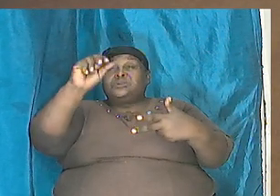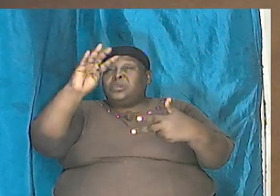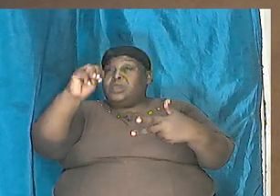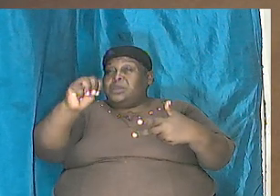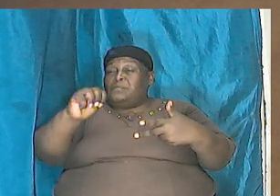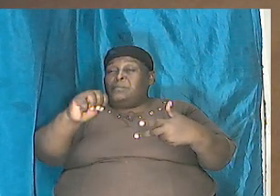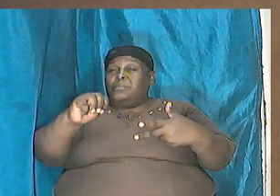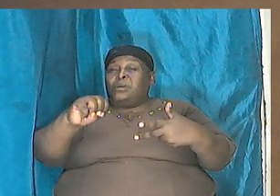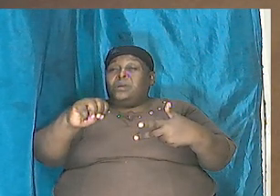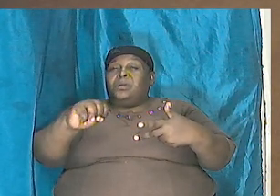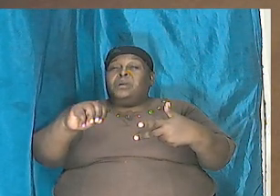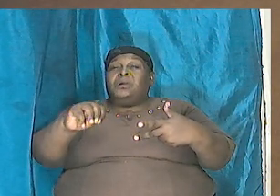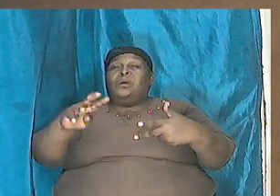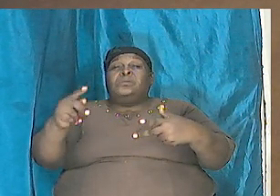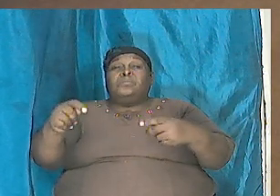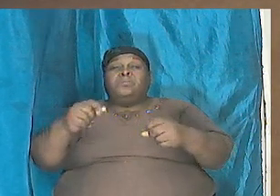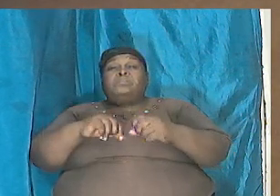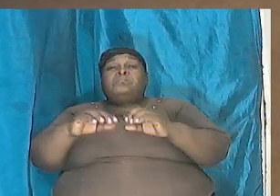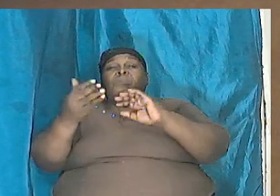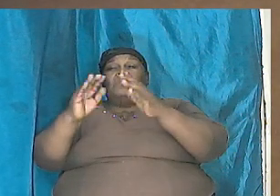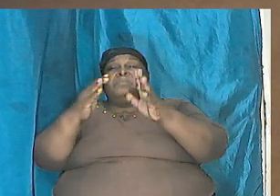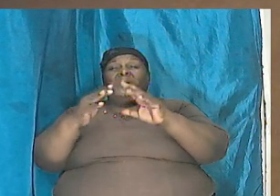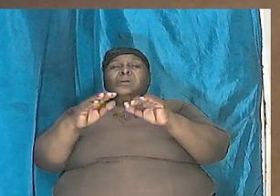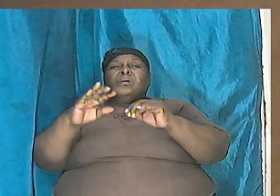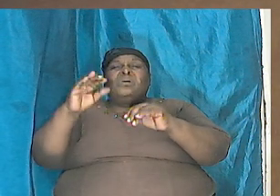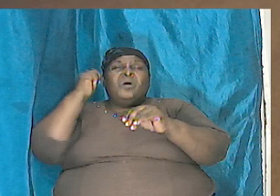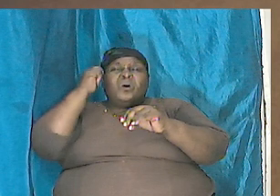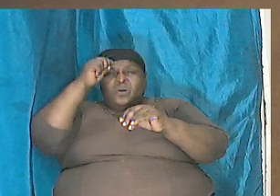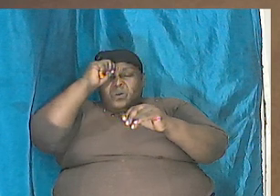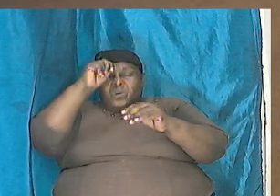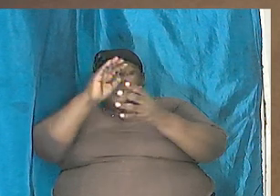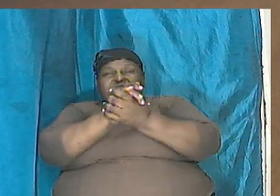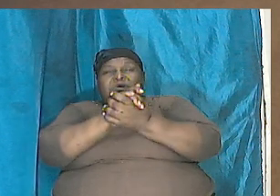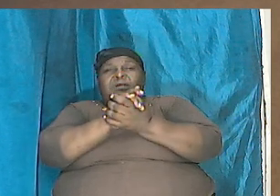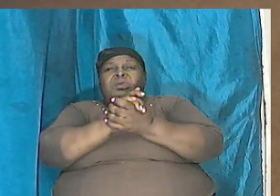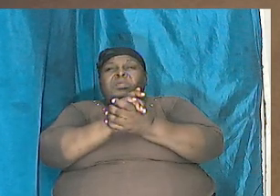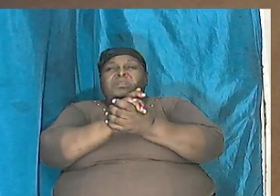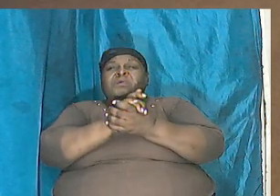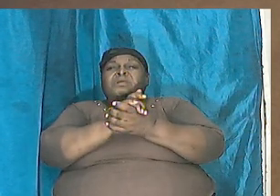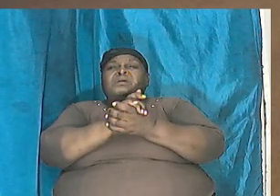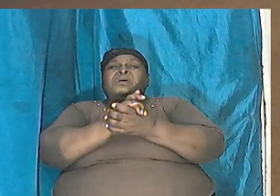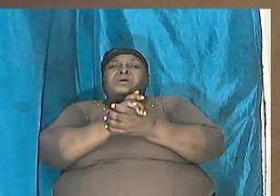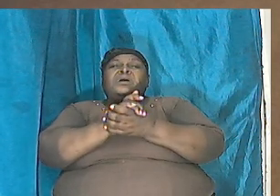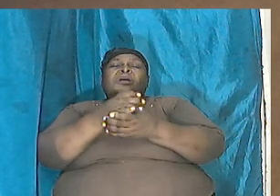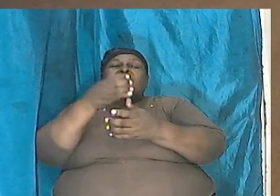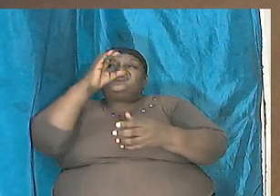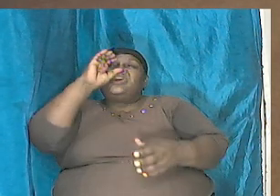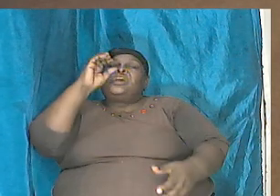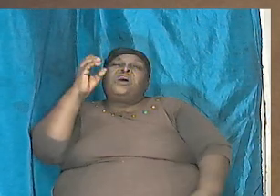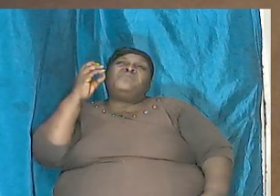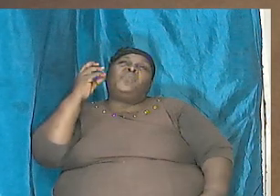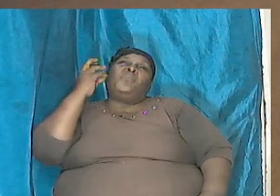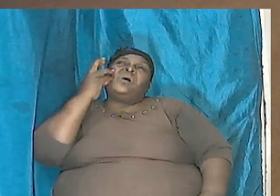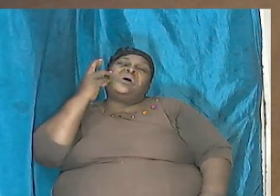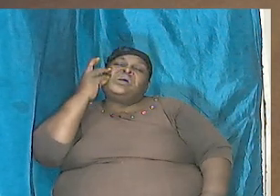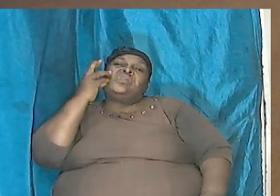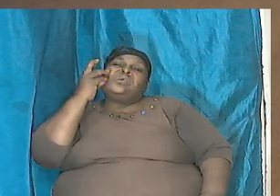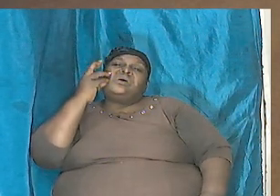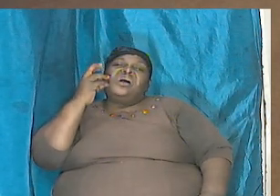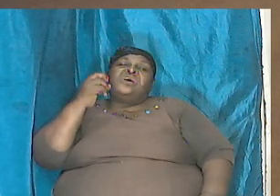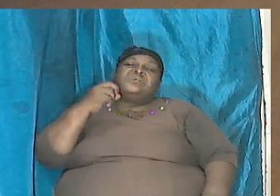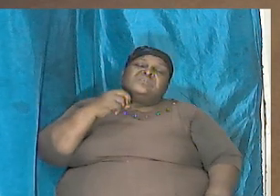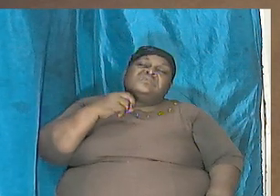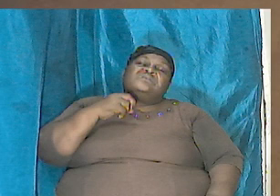man and he planted a vineyard and we're reading down to verse 29 and he drank of the wine and was drunken and